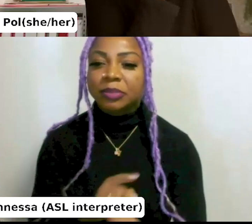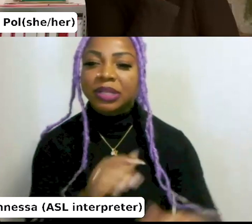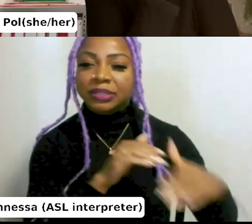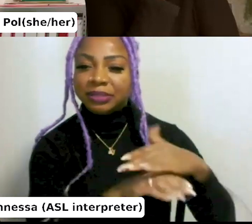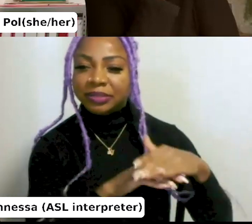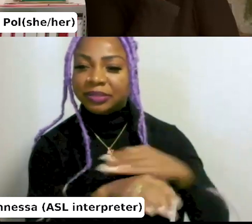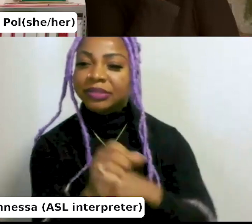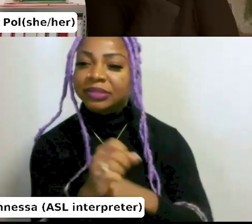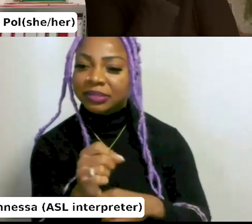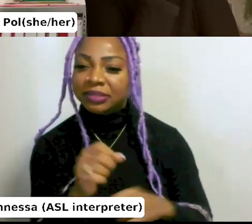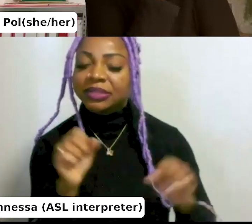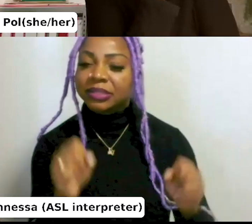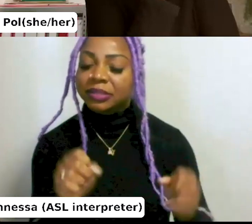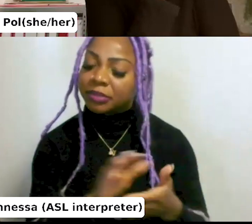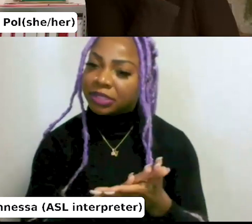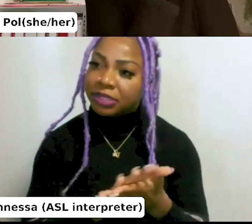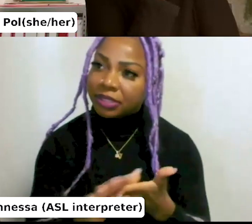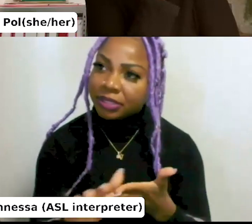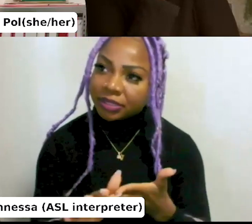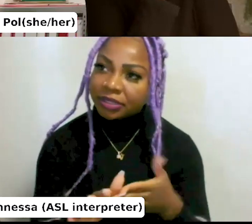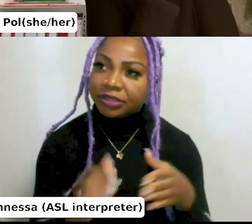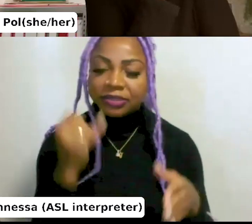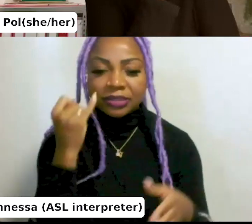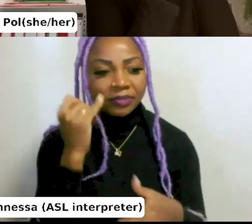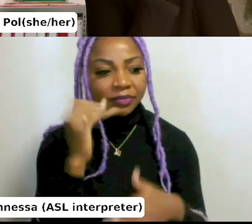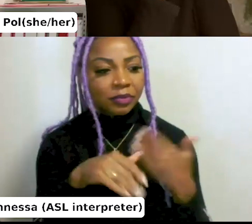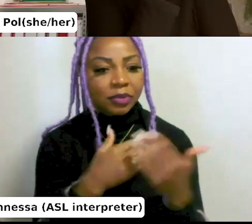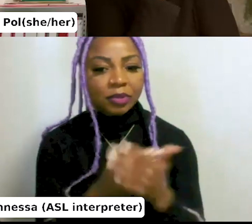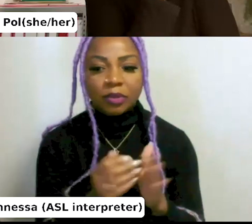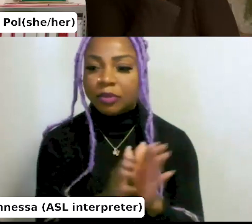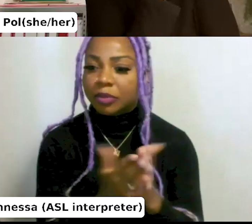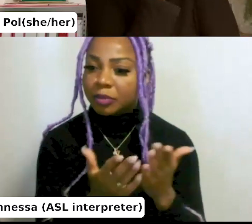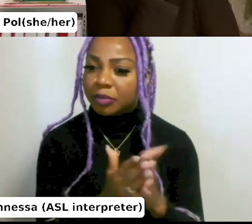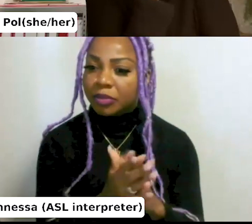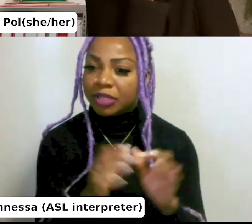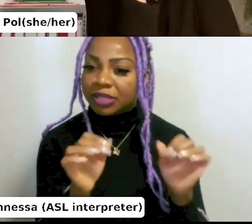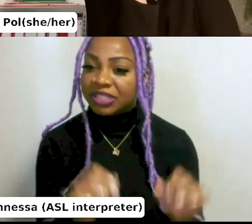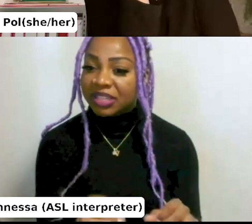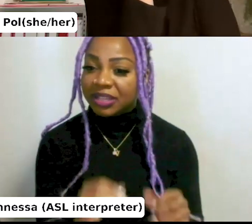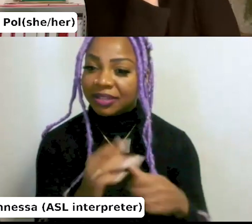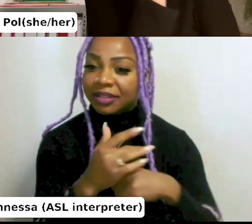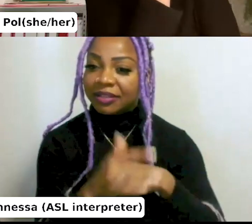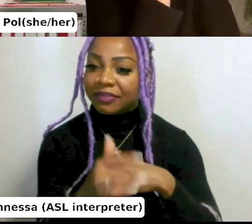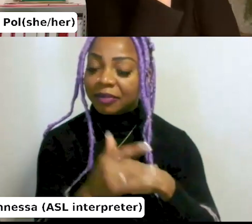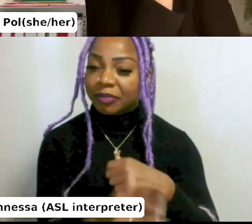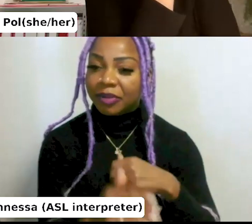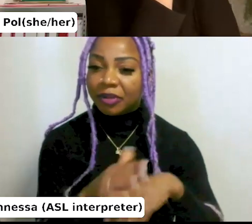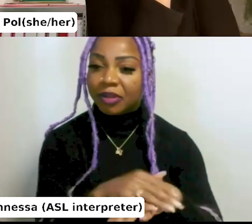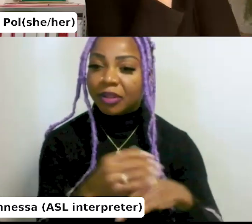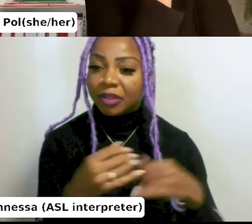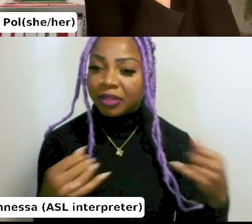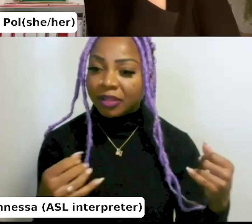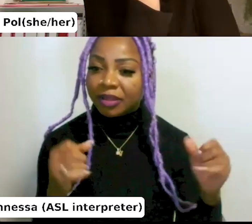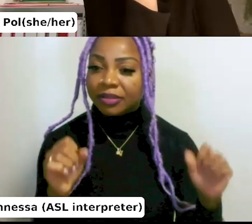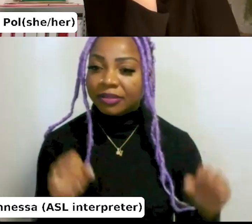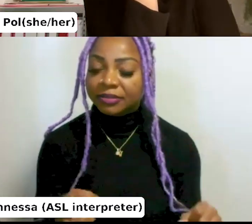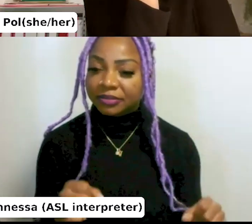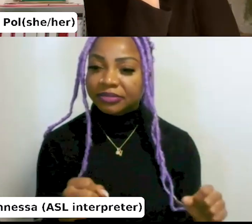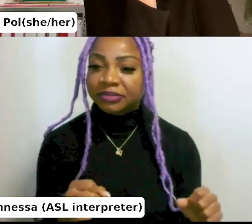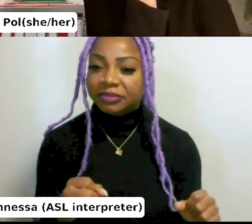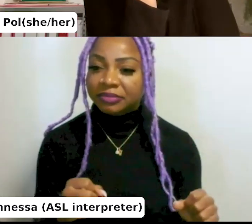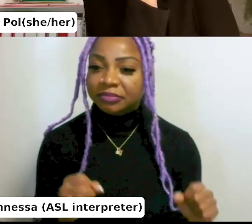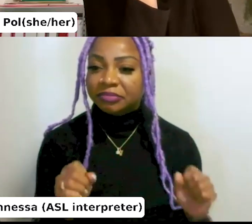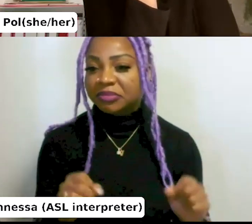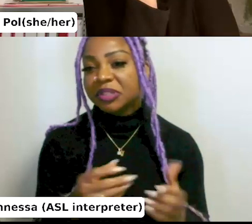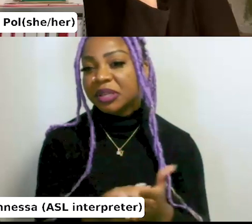yes, it can be really nice if all the books would be available digitally that you could like buy them